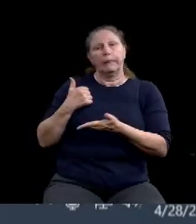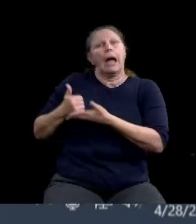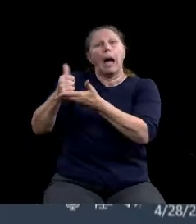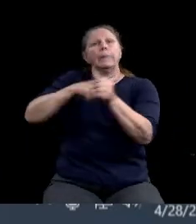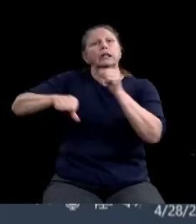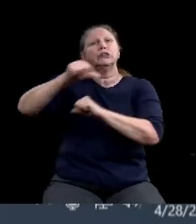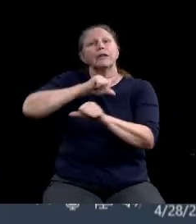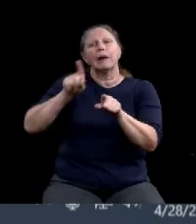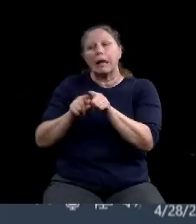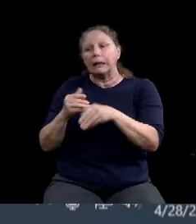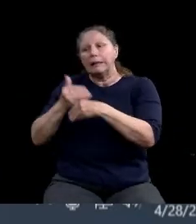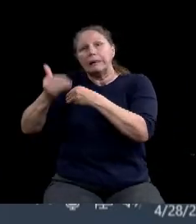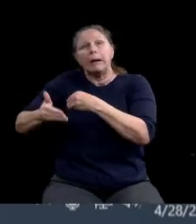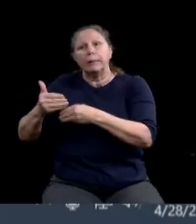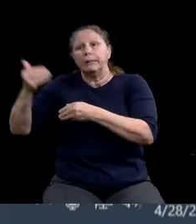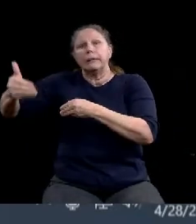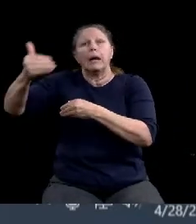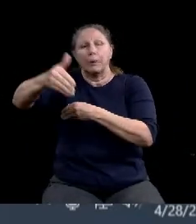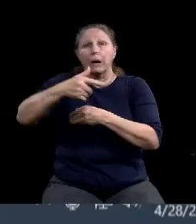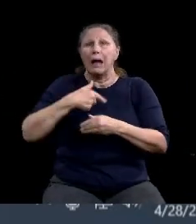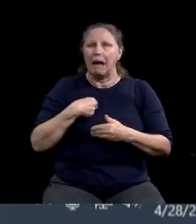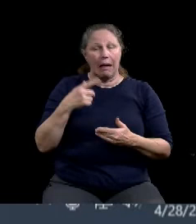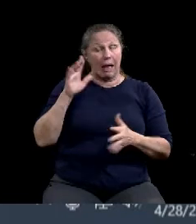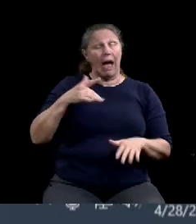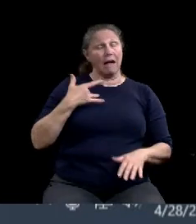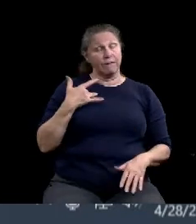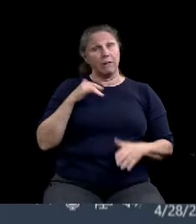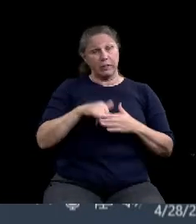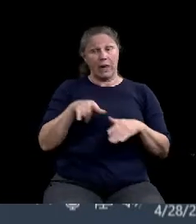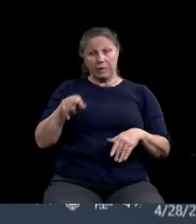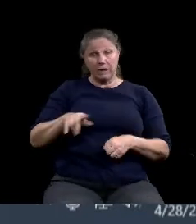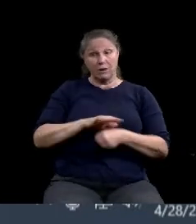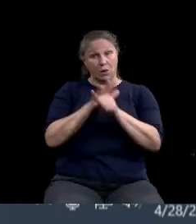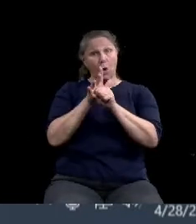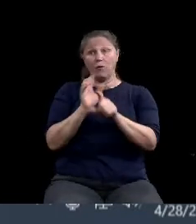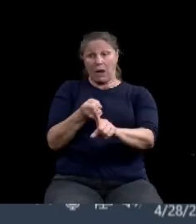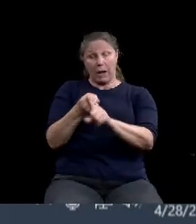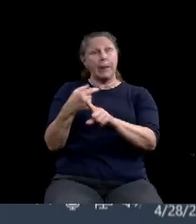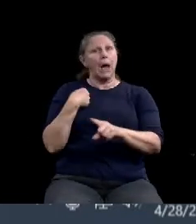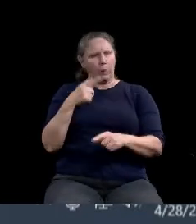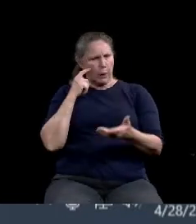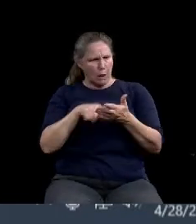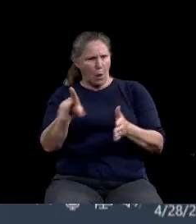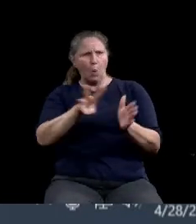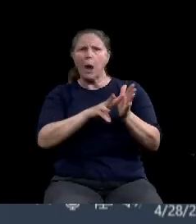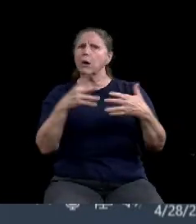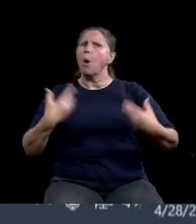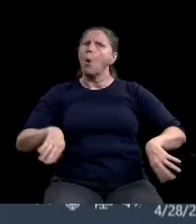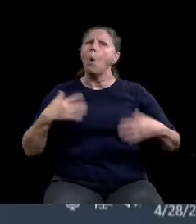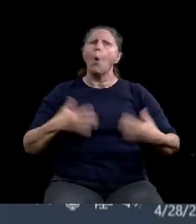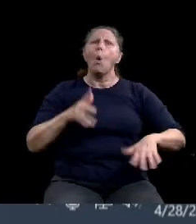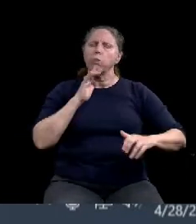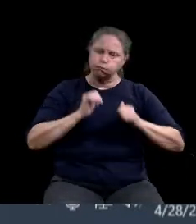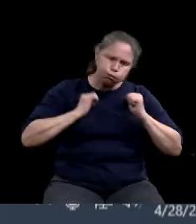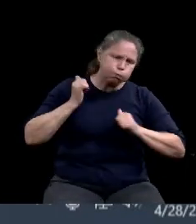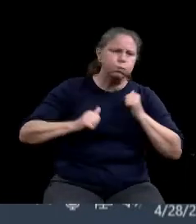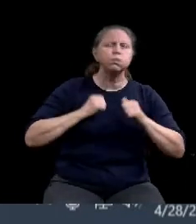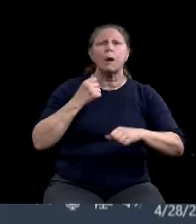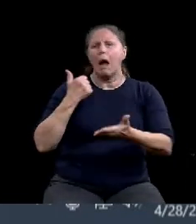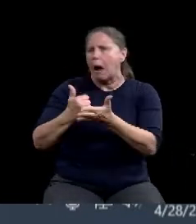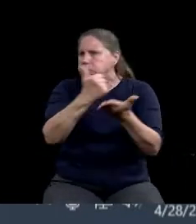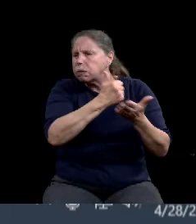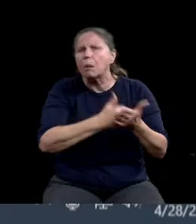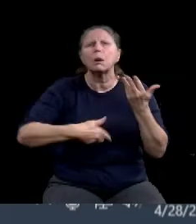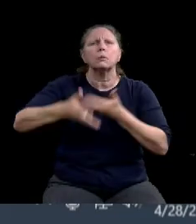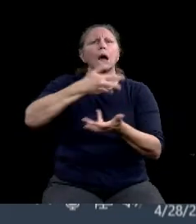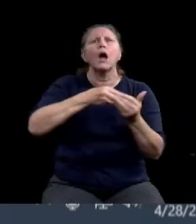gone through these times and really kind of spiritual things. I mean, we've seen food banks and distribution, people getting involved